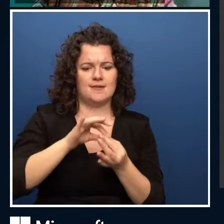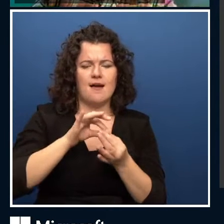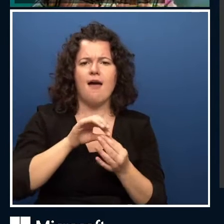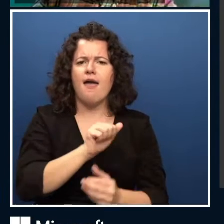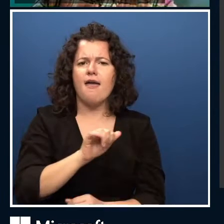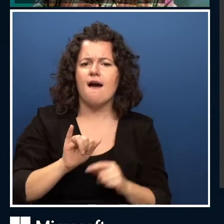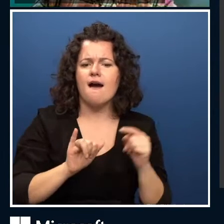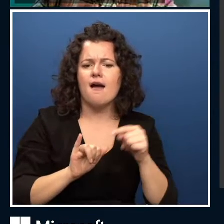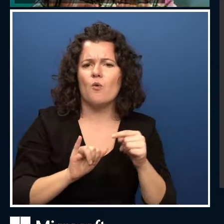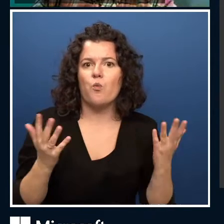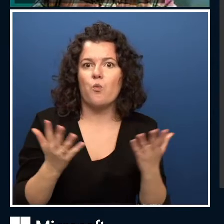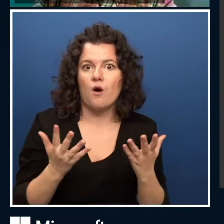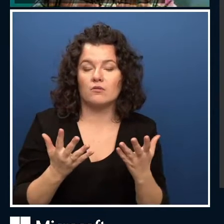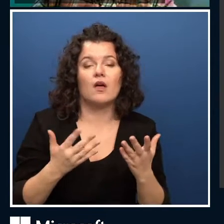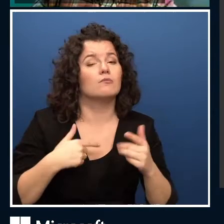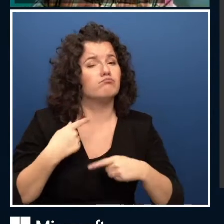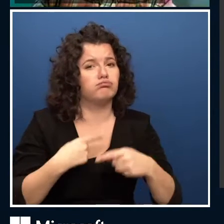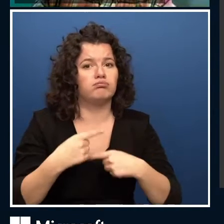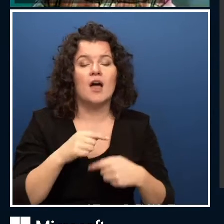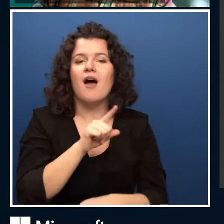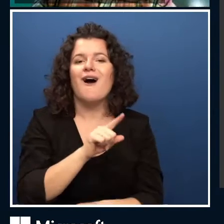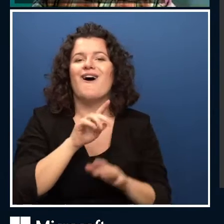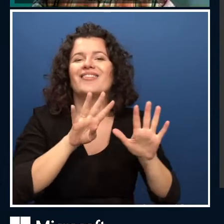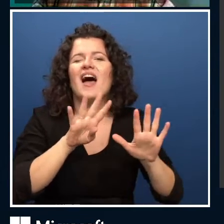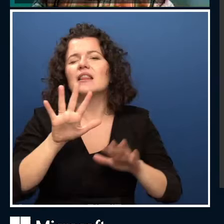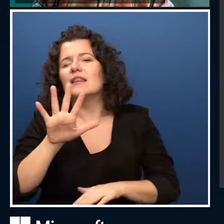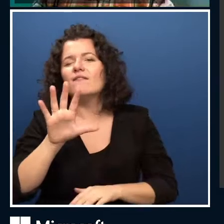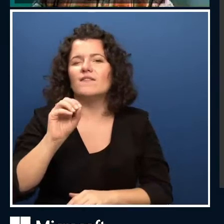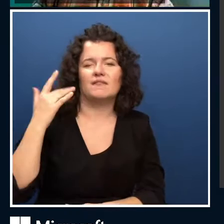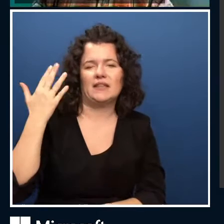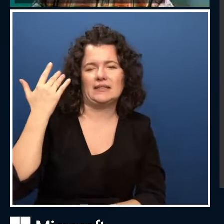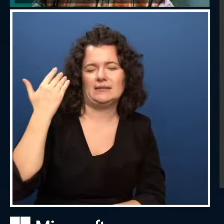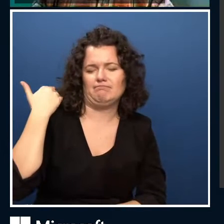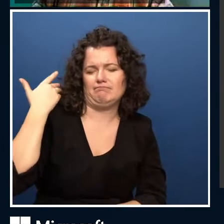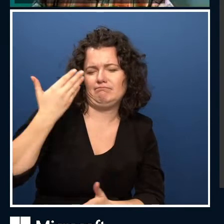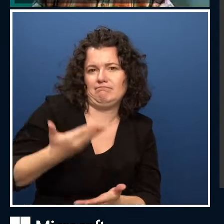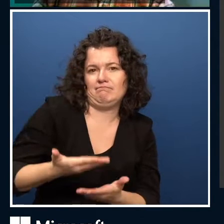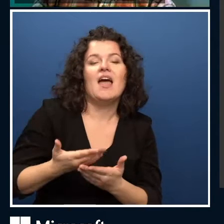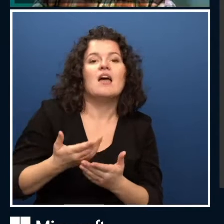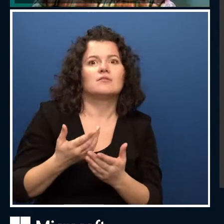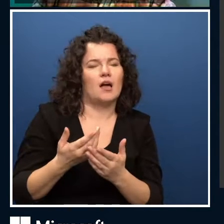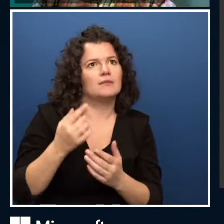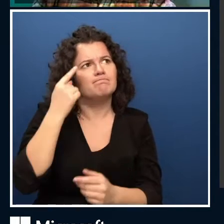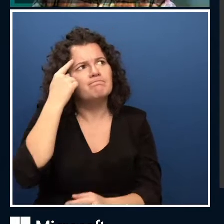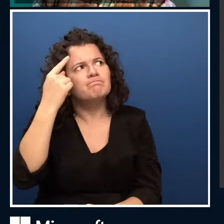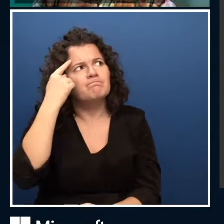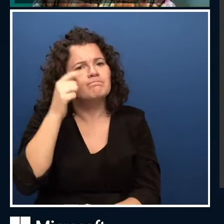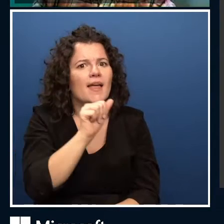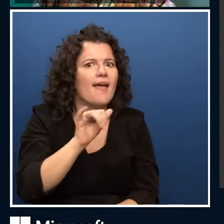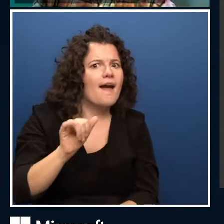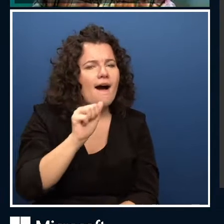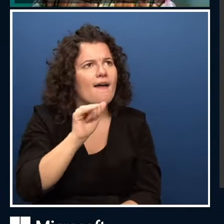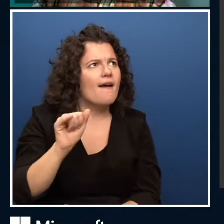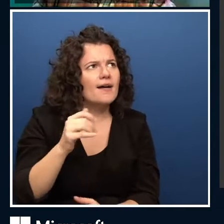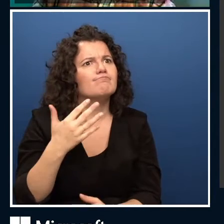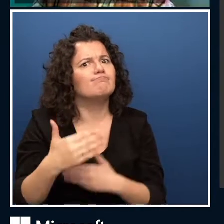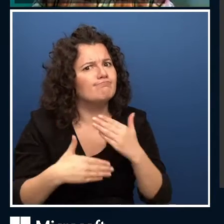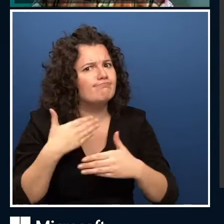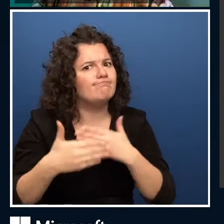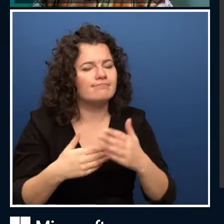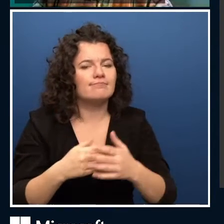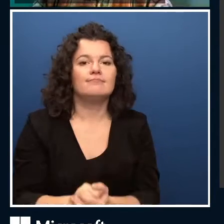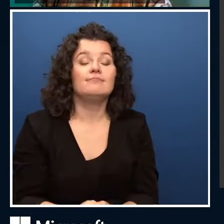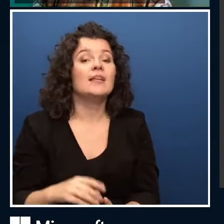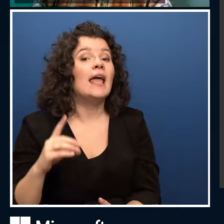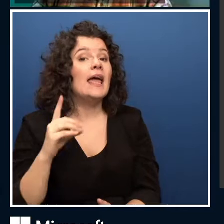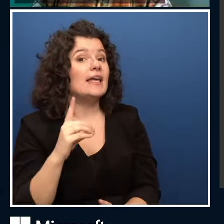this kind of initial idea. And again, the Turing test that Dimitri mentioned, a really fascinating one, again, a very famous